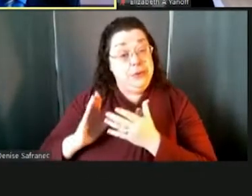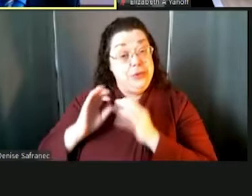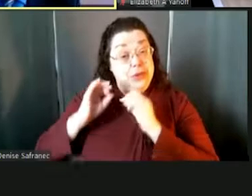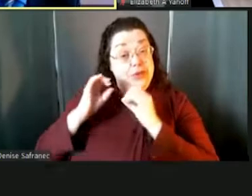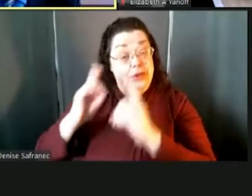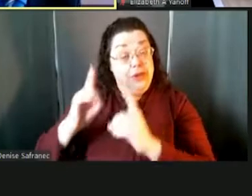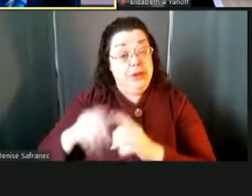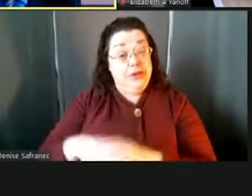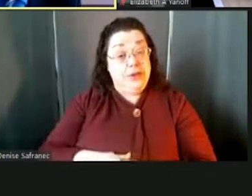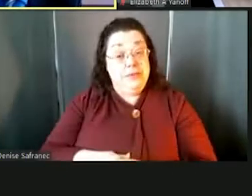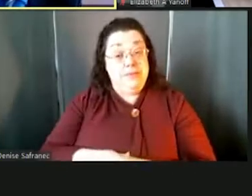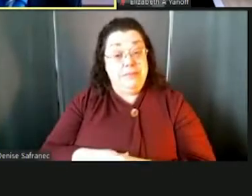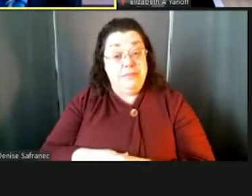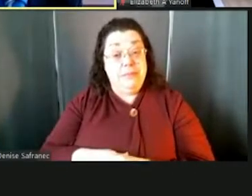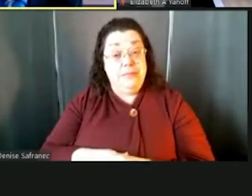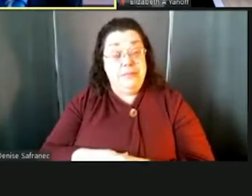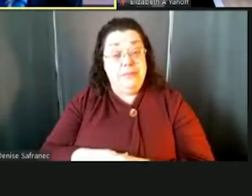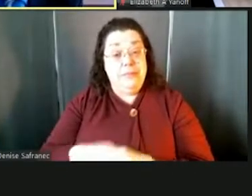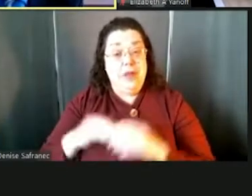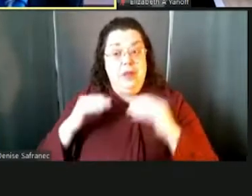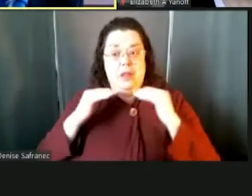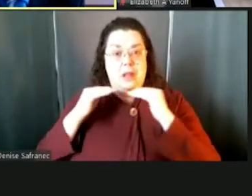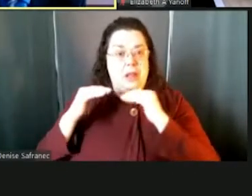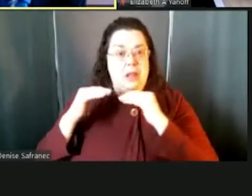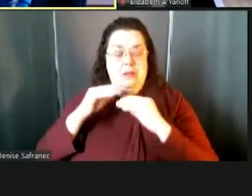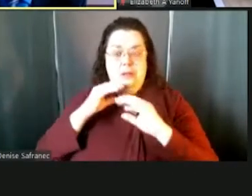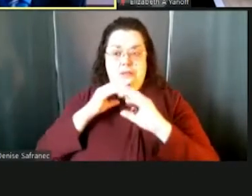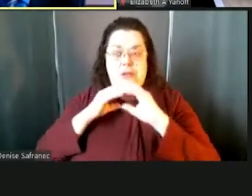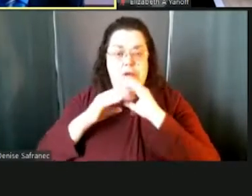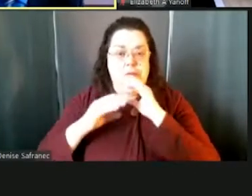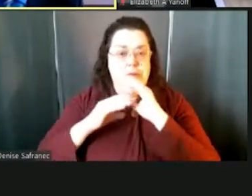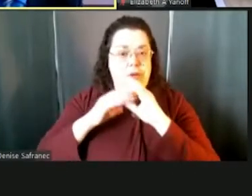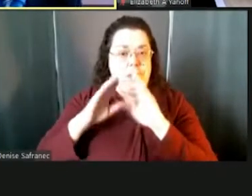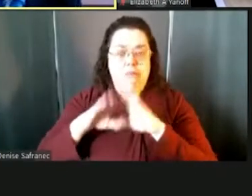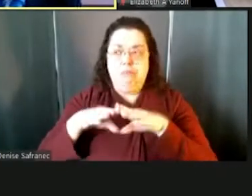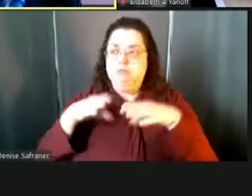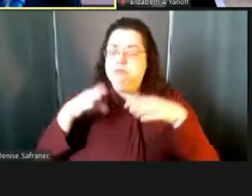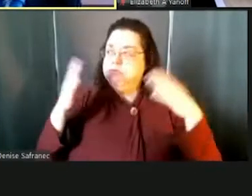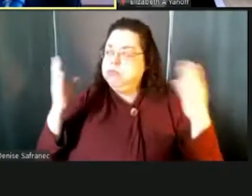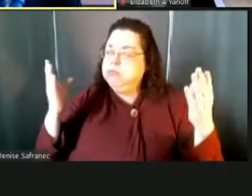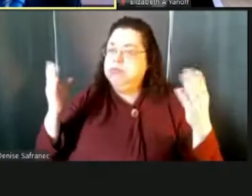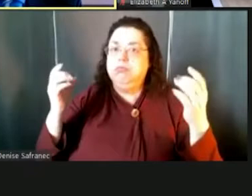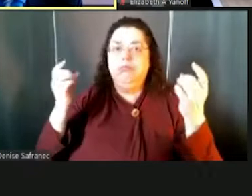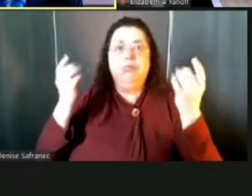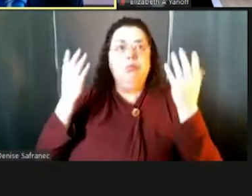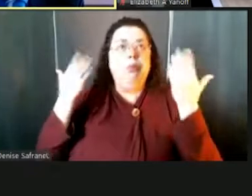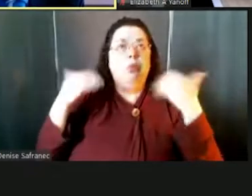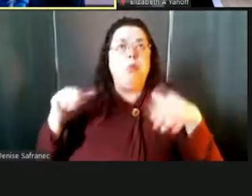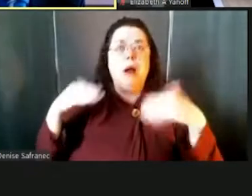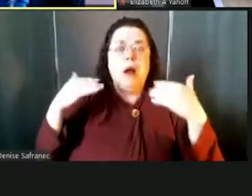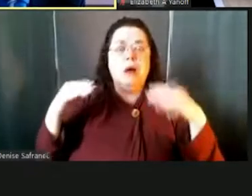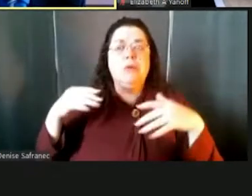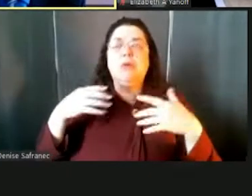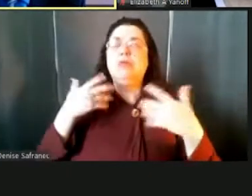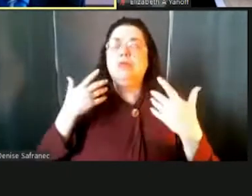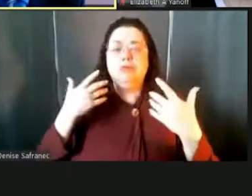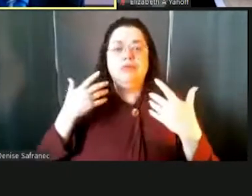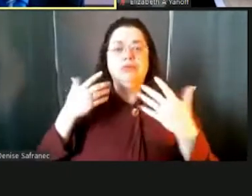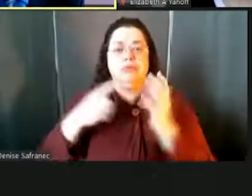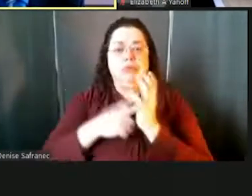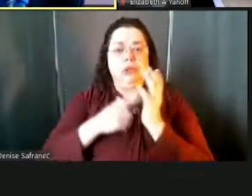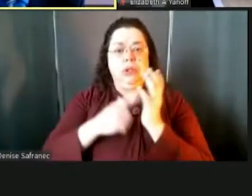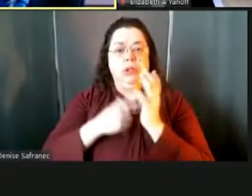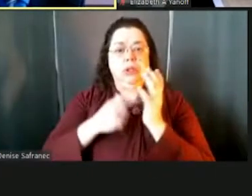daily basis. So the, the level of communication between parents and teachers is increased, uh, sometimes